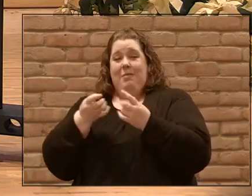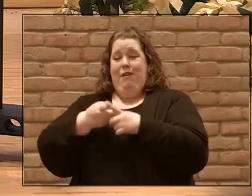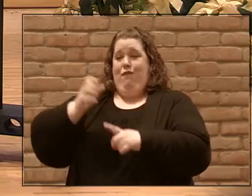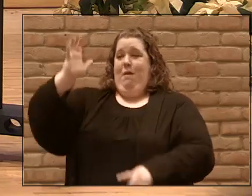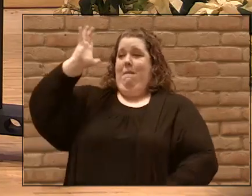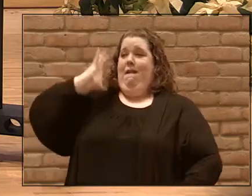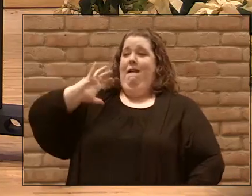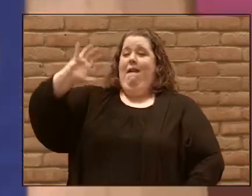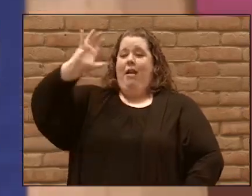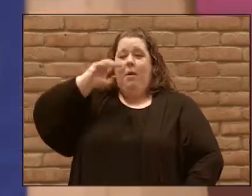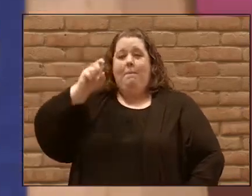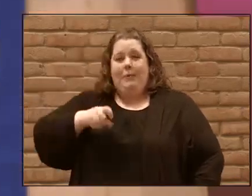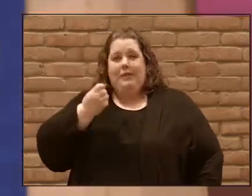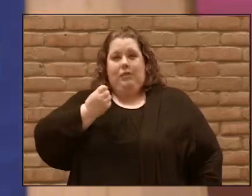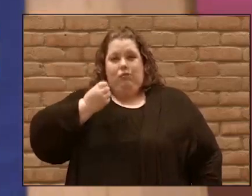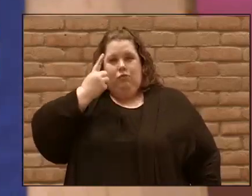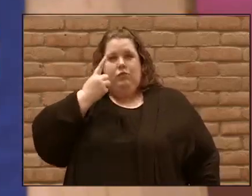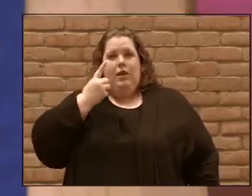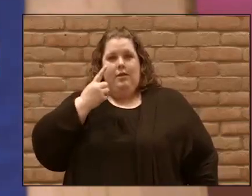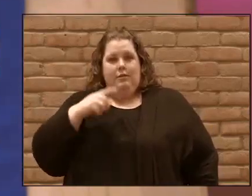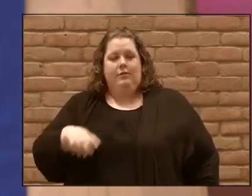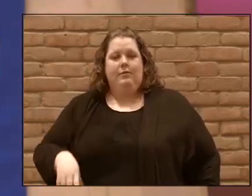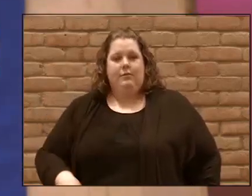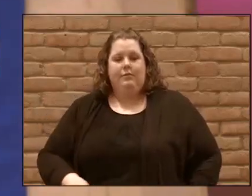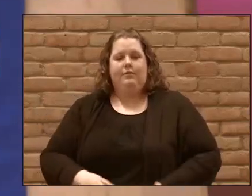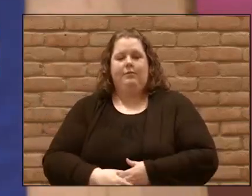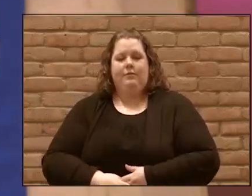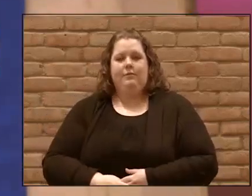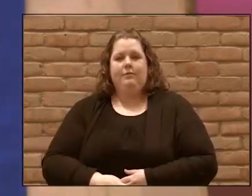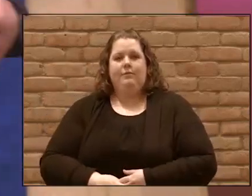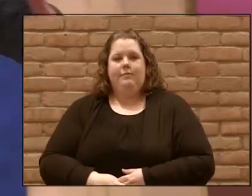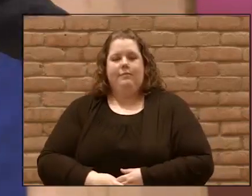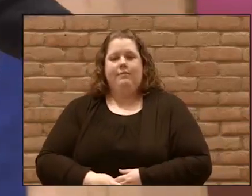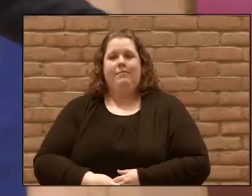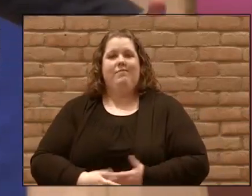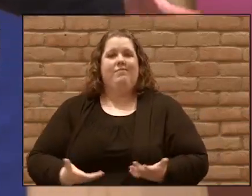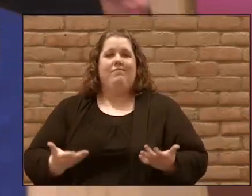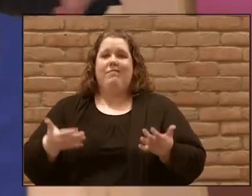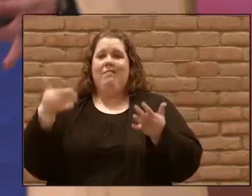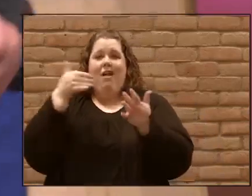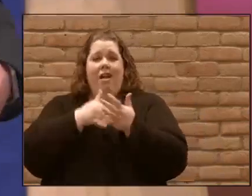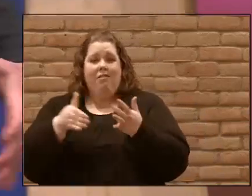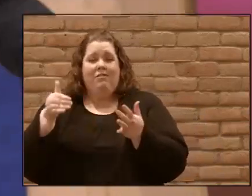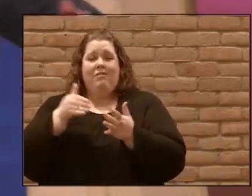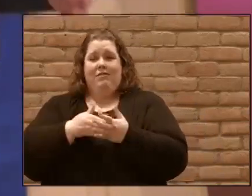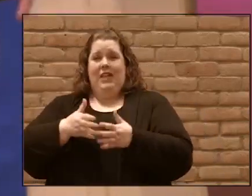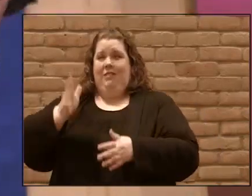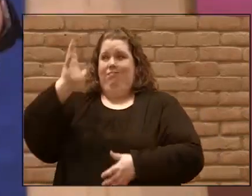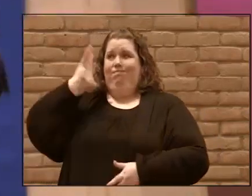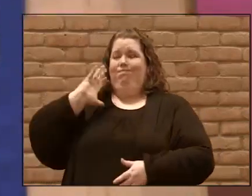In this world, so often entire families, extended families, not only would live together, but they would work together.